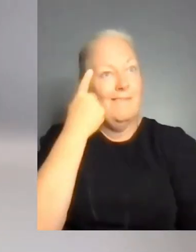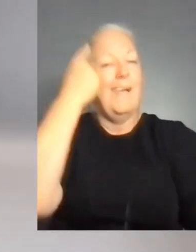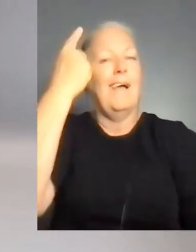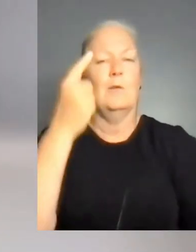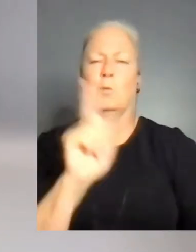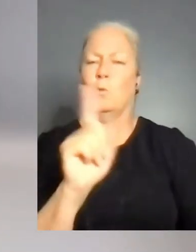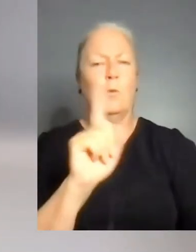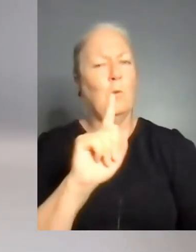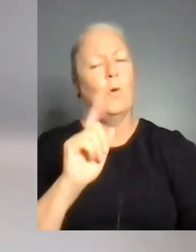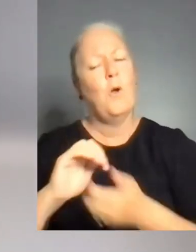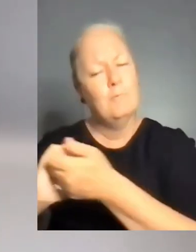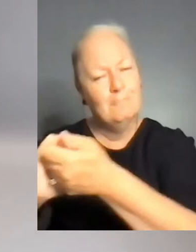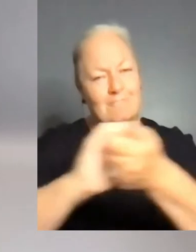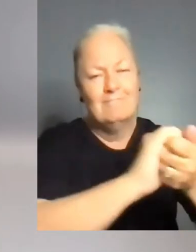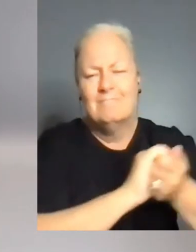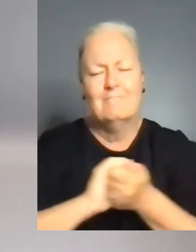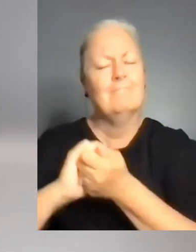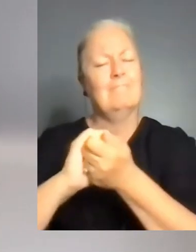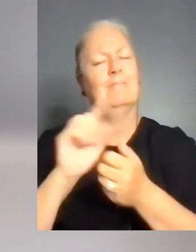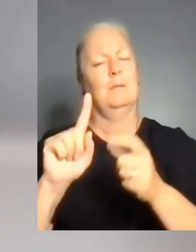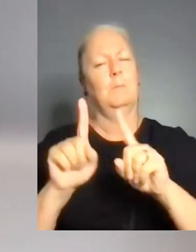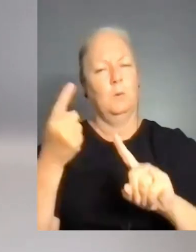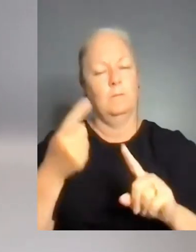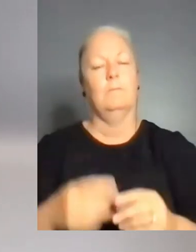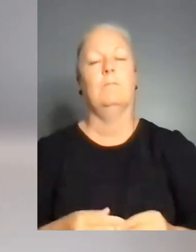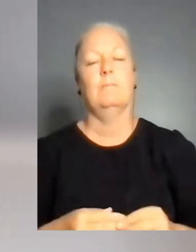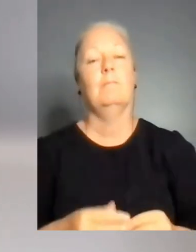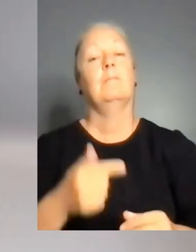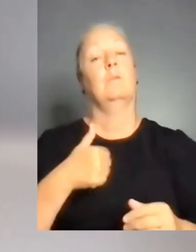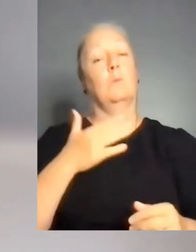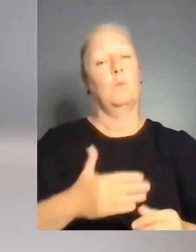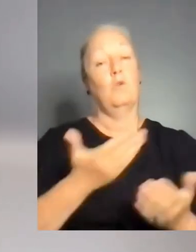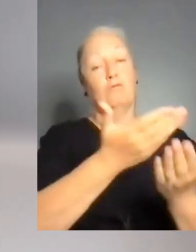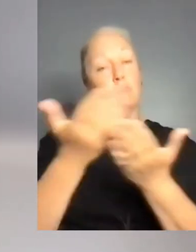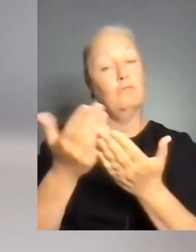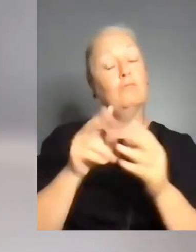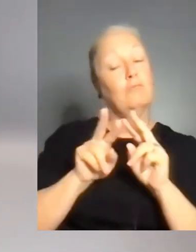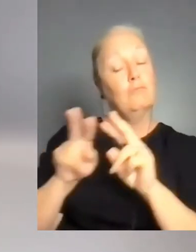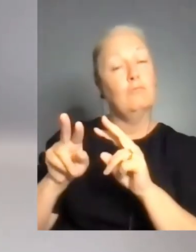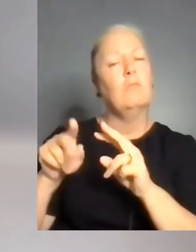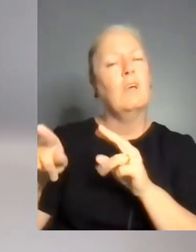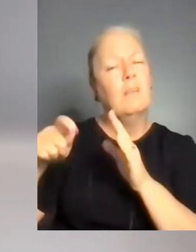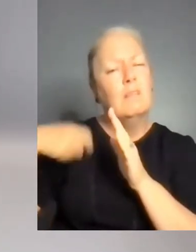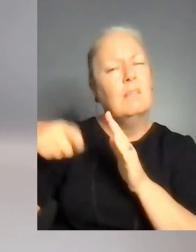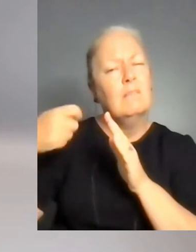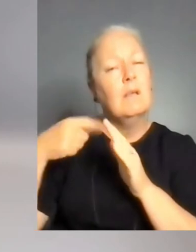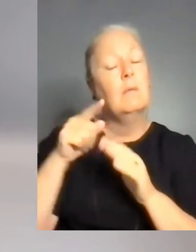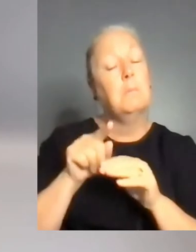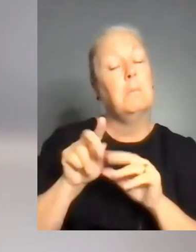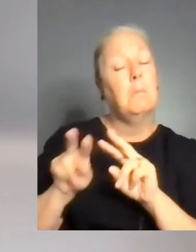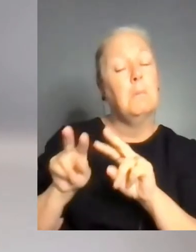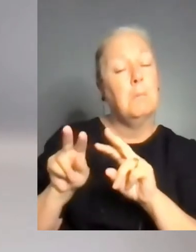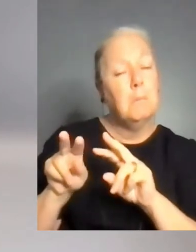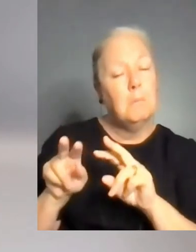you to first watch the video on our digital experience platform presented